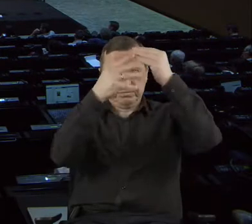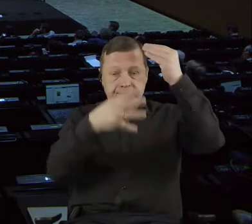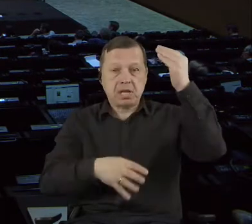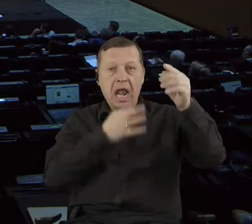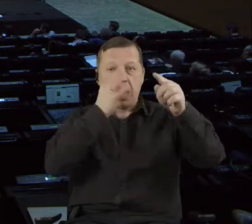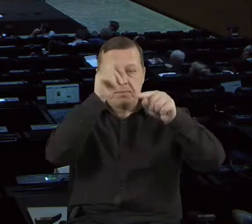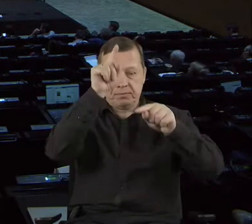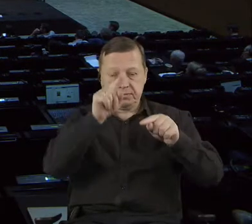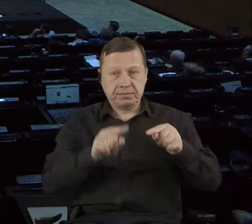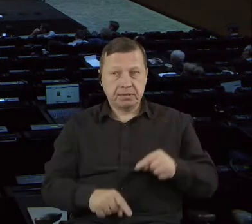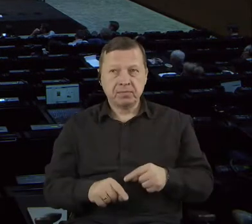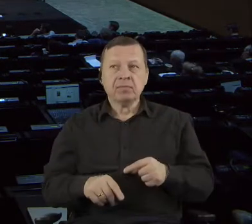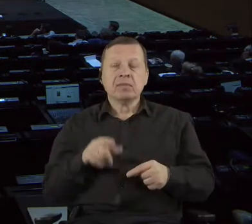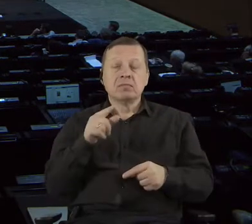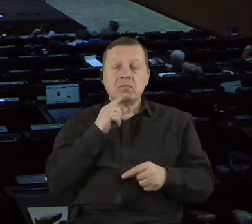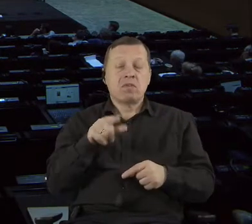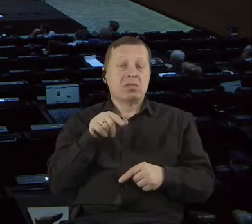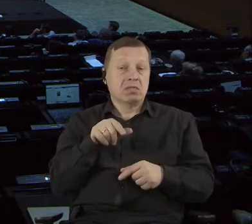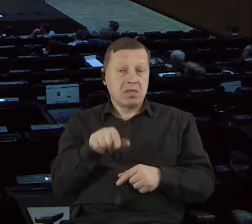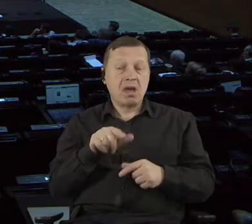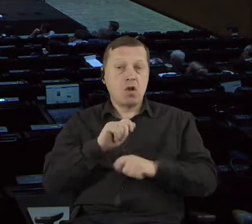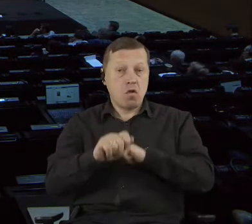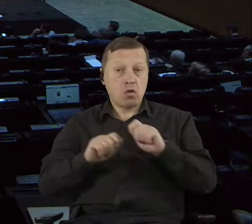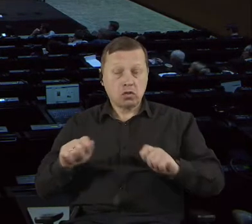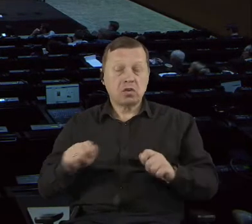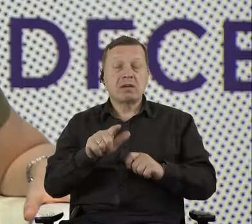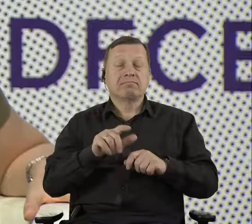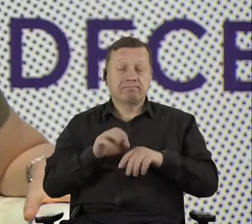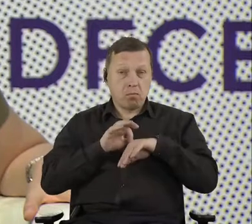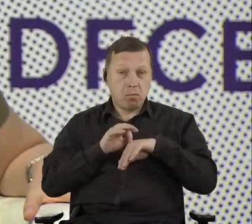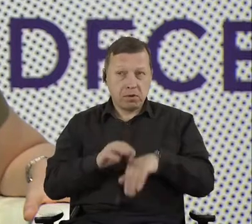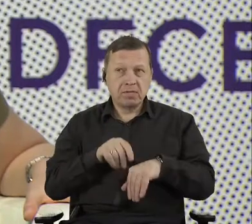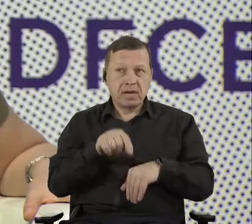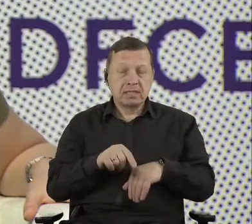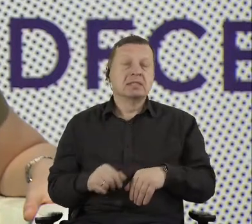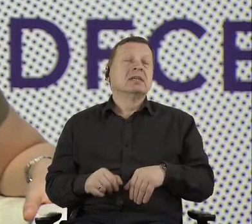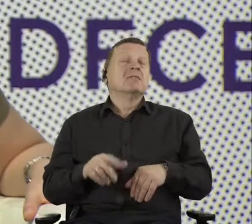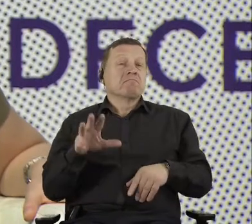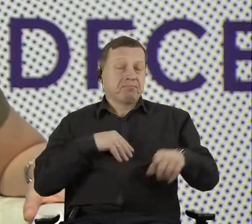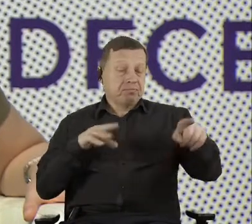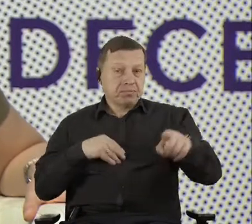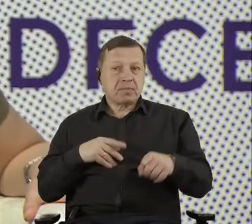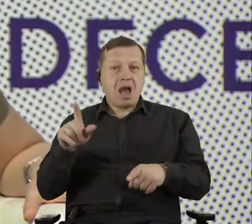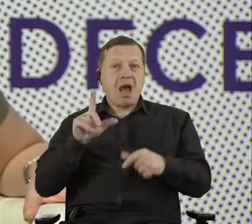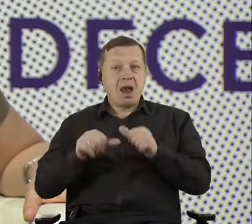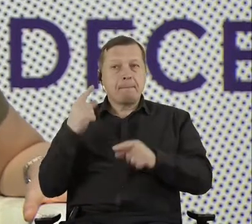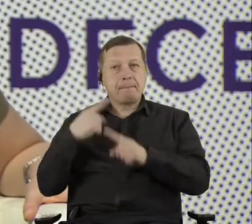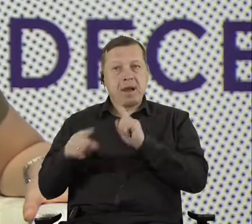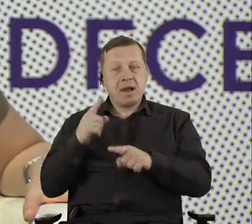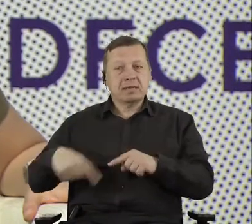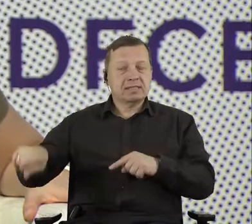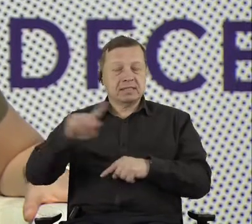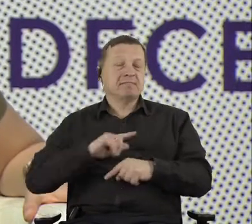that if there's no political will, uh, to deploy this technology, and if there's not enough invested